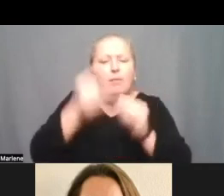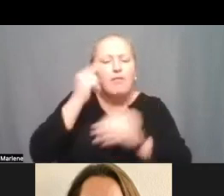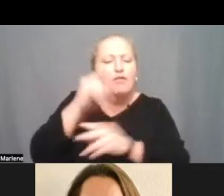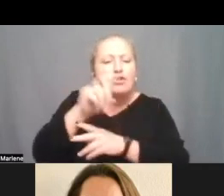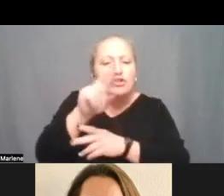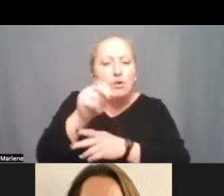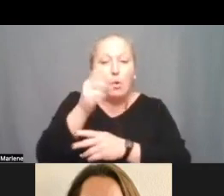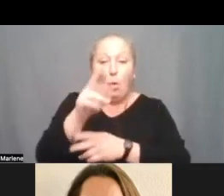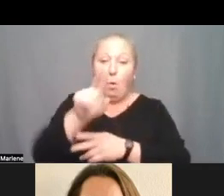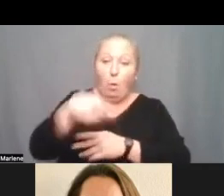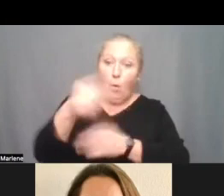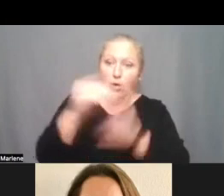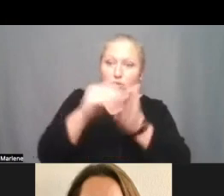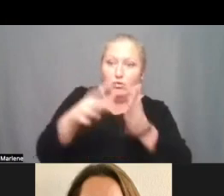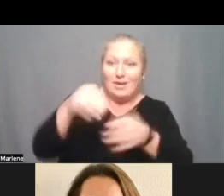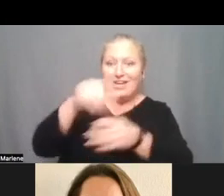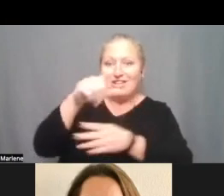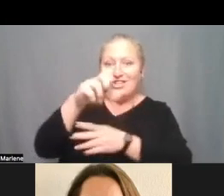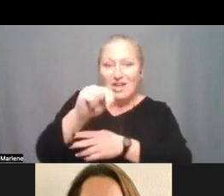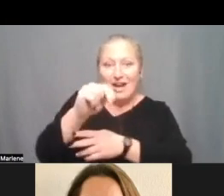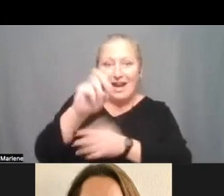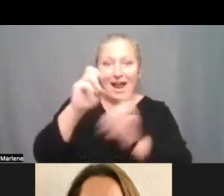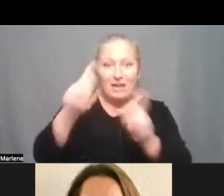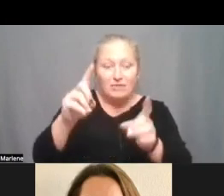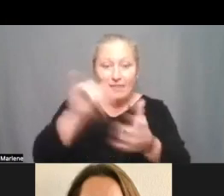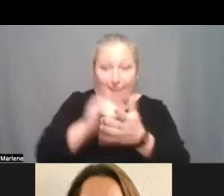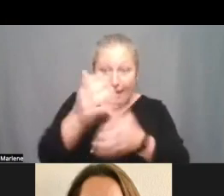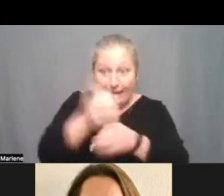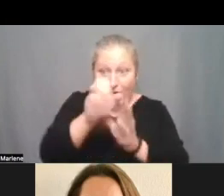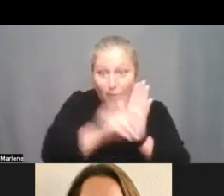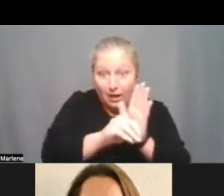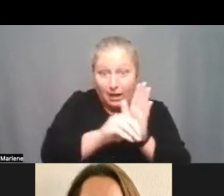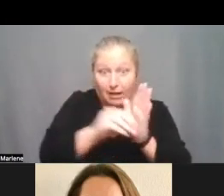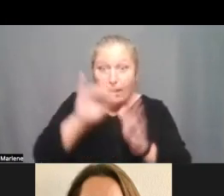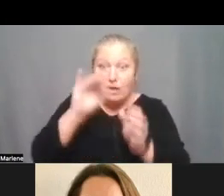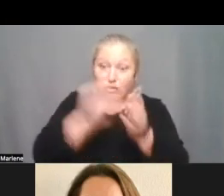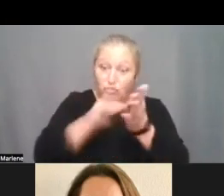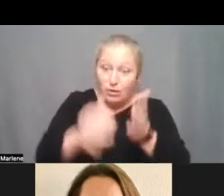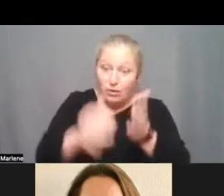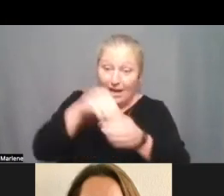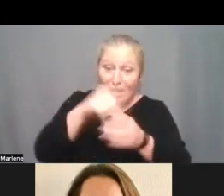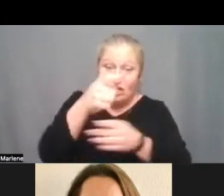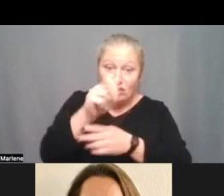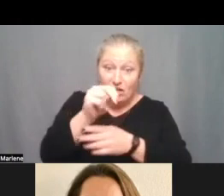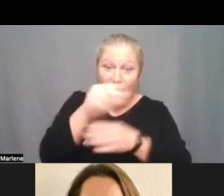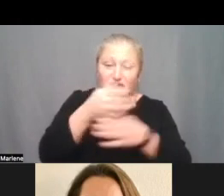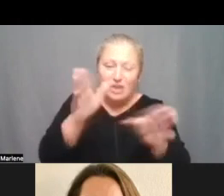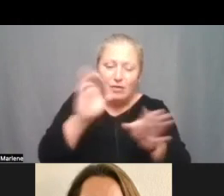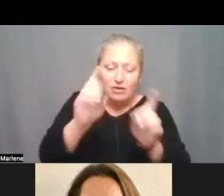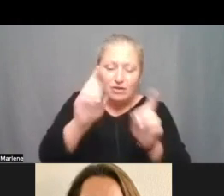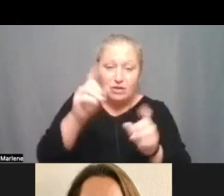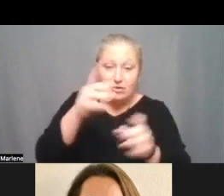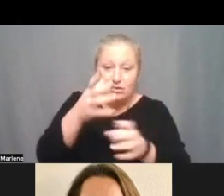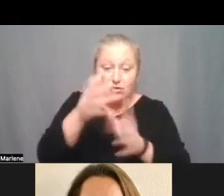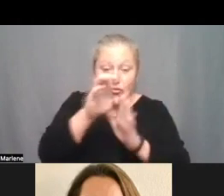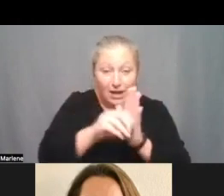the students in gen ed getting that curriculum with that you know students with ieps in gen ed that are getting that curriculum or you know